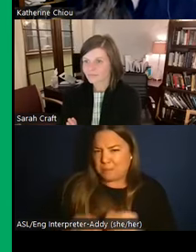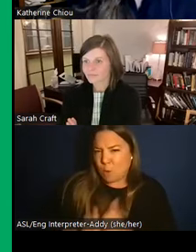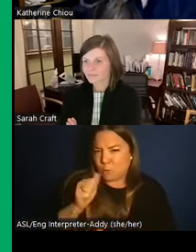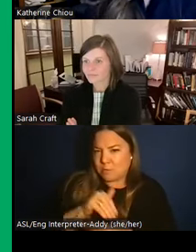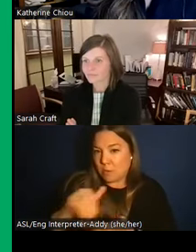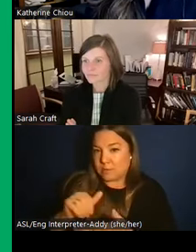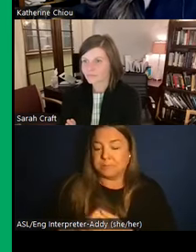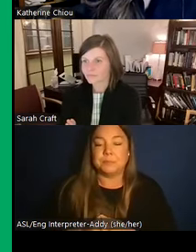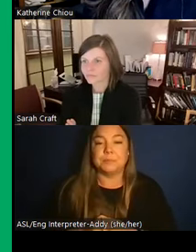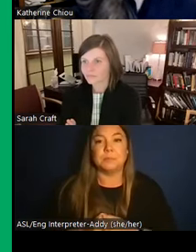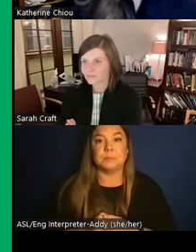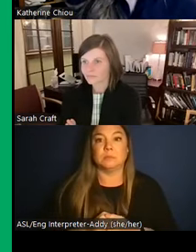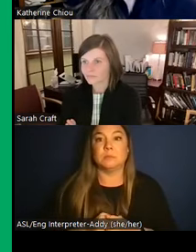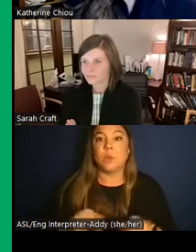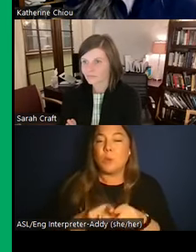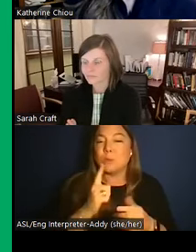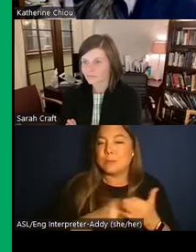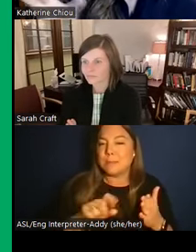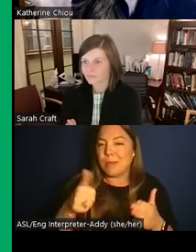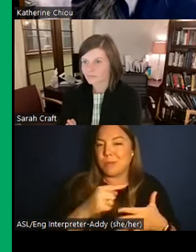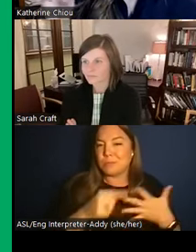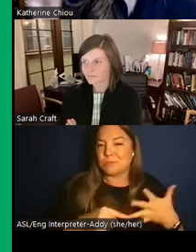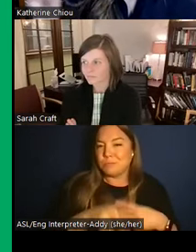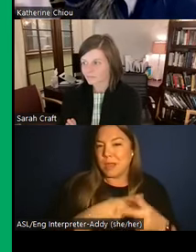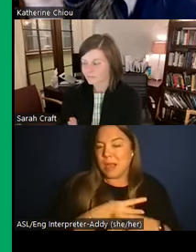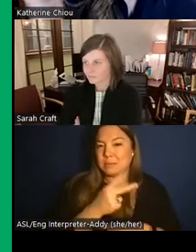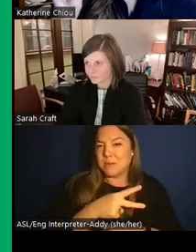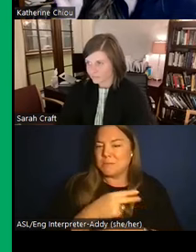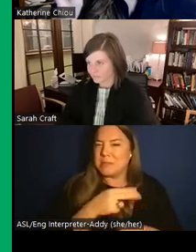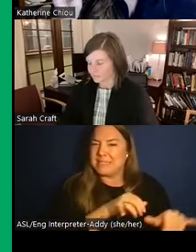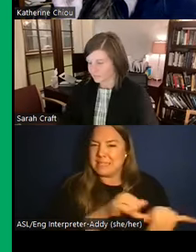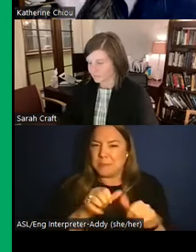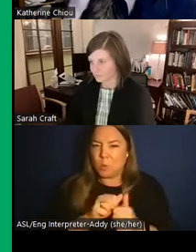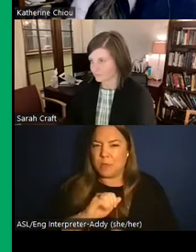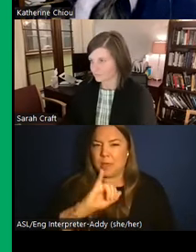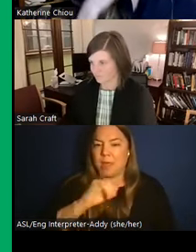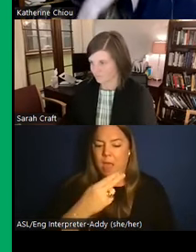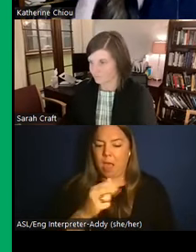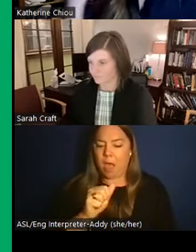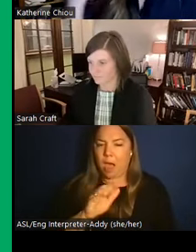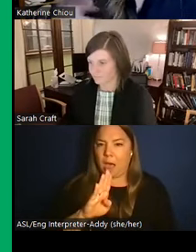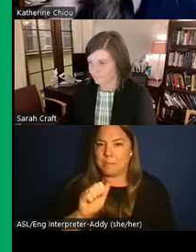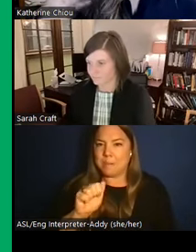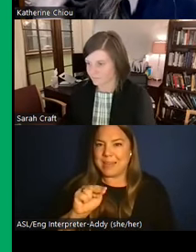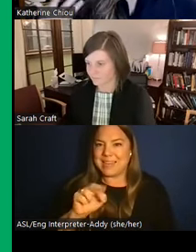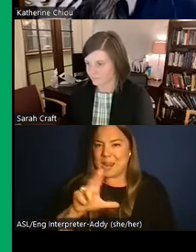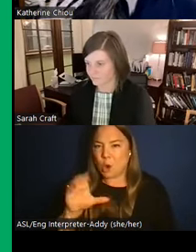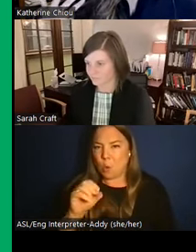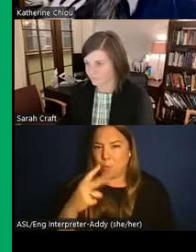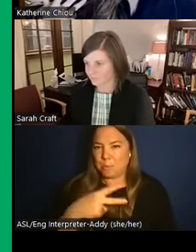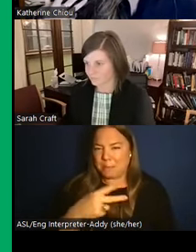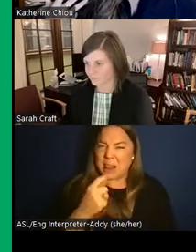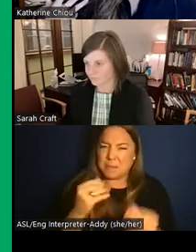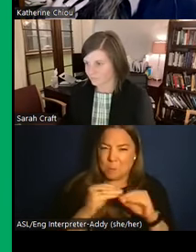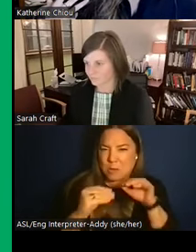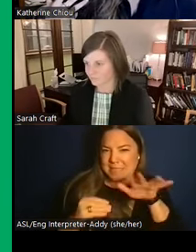examples also of capsicum chinens, which is similar to like the habanero peppers, a little bit spicier. So these peppers are interesting in that they're